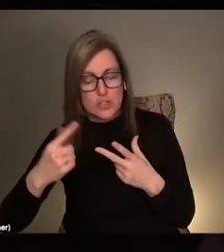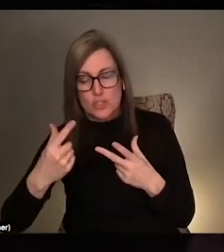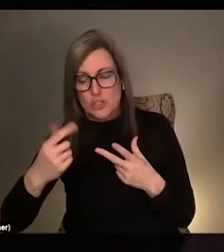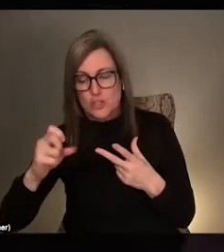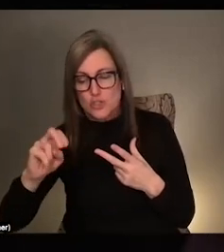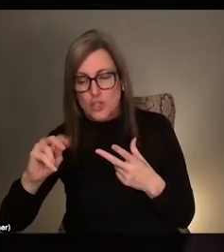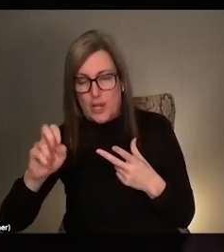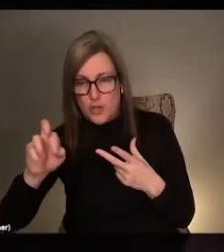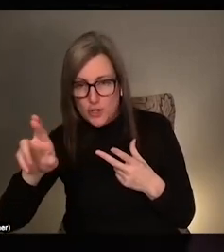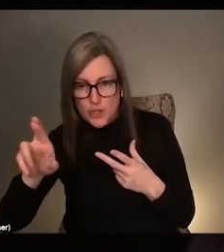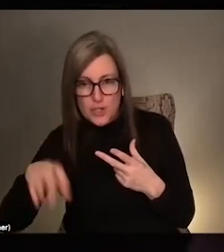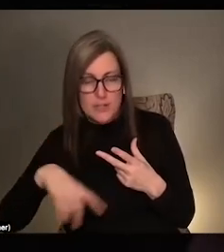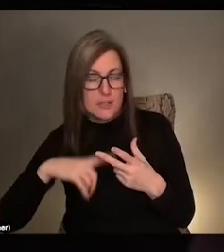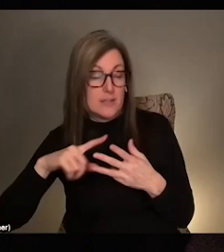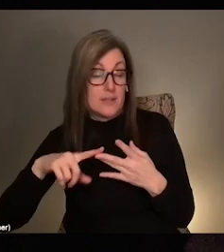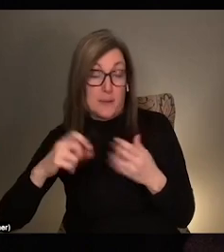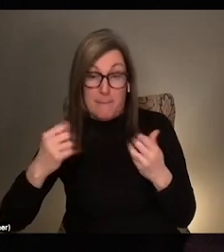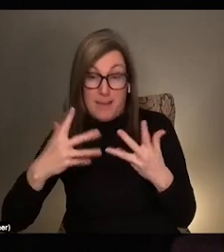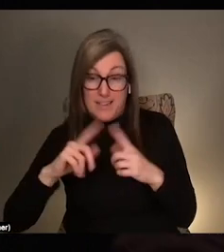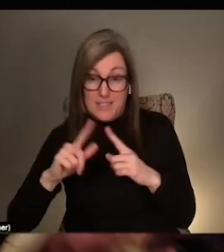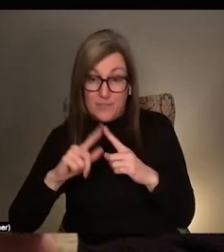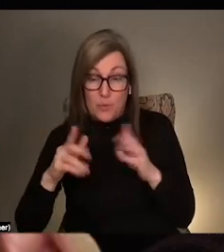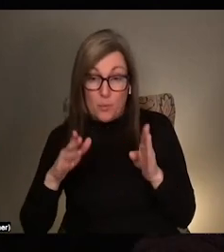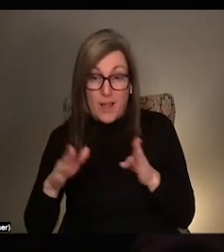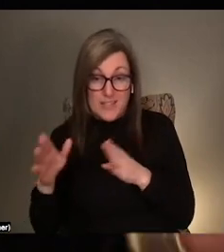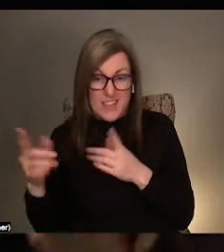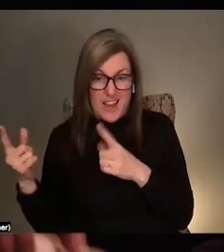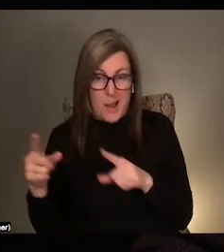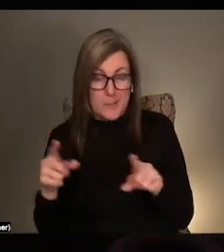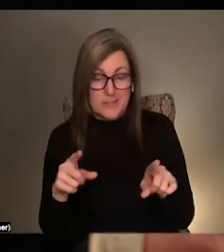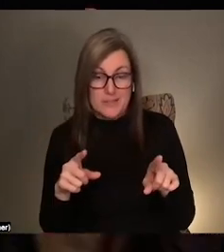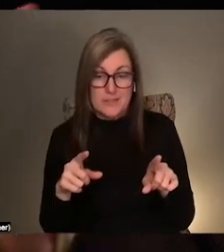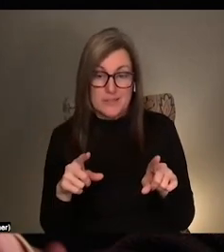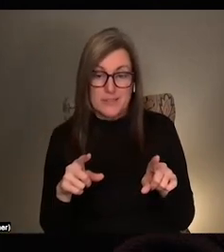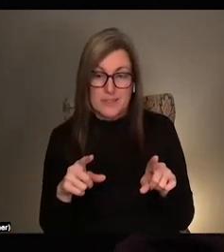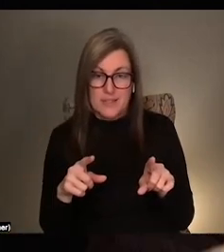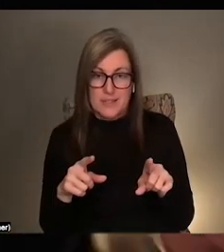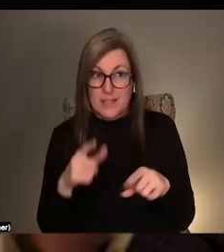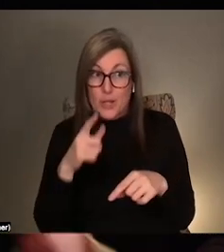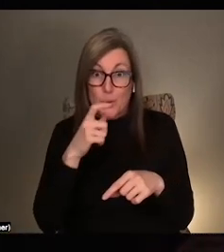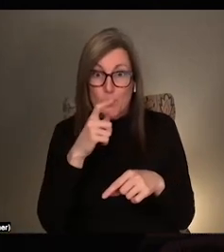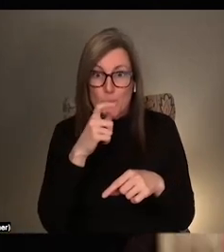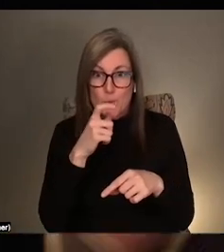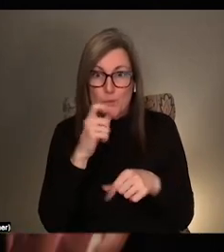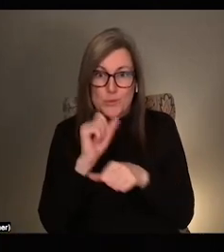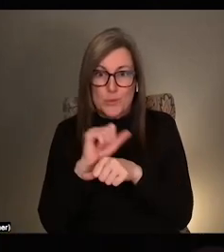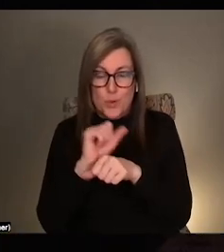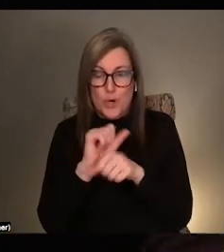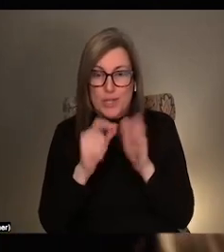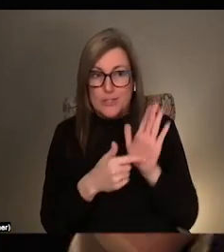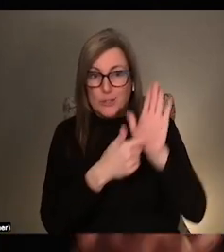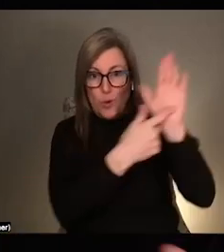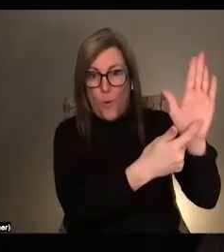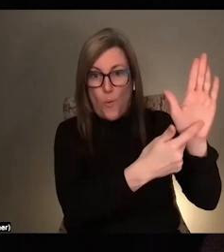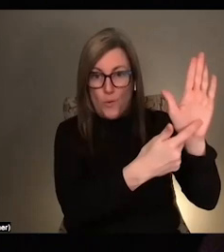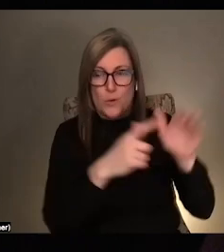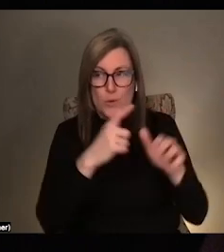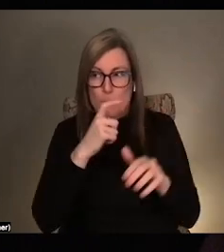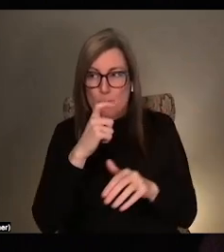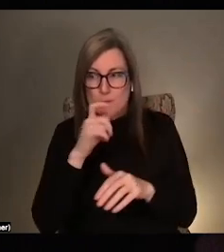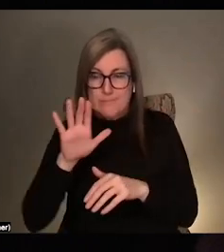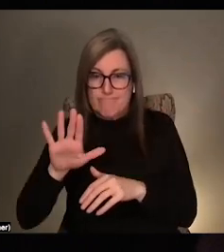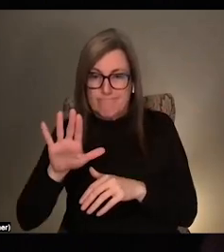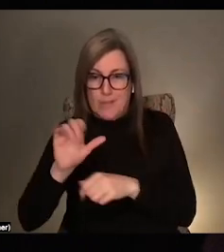lot of different ways in terms of like, who's, you know, whose work gets read a certain way and whose work doesn't like, so